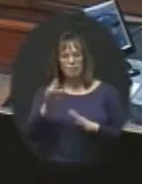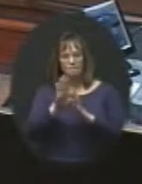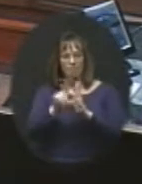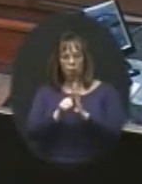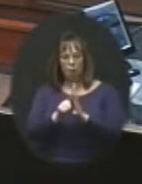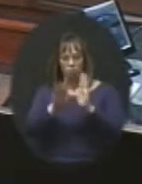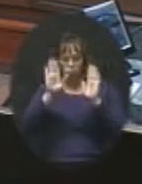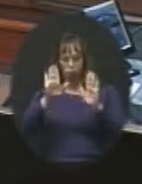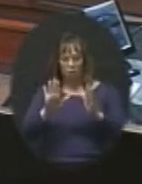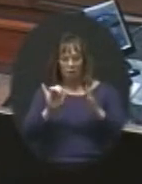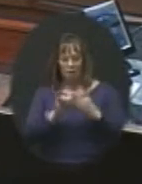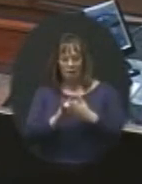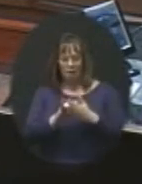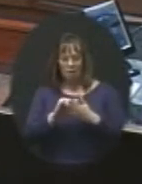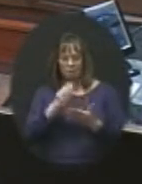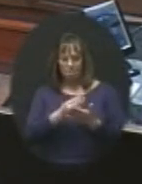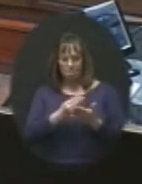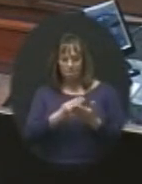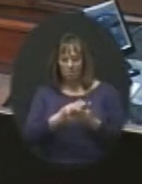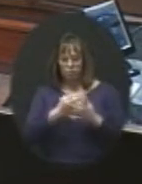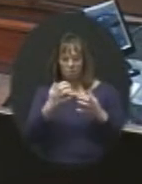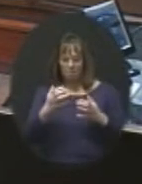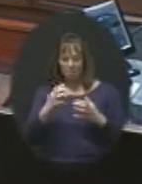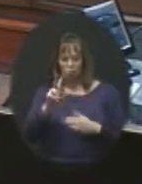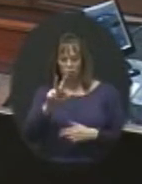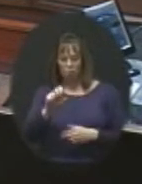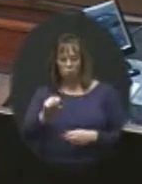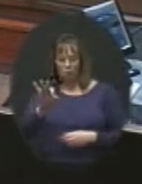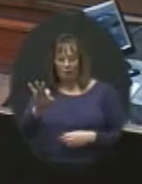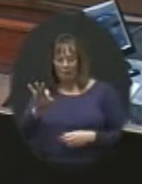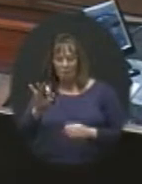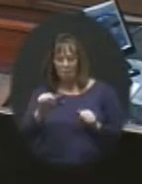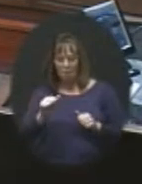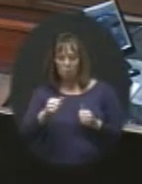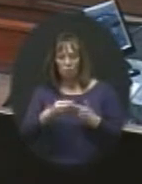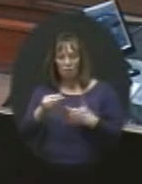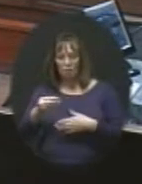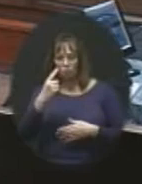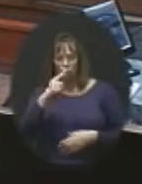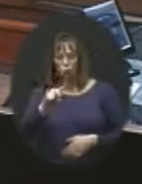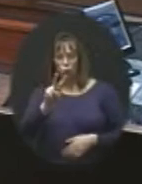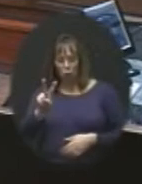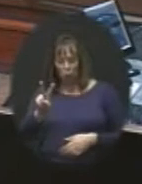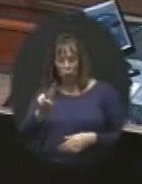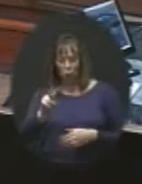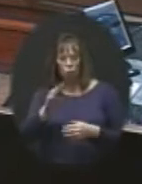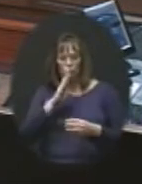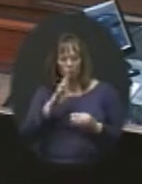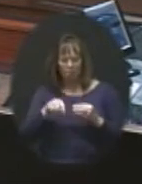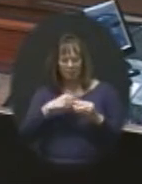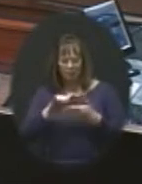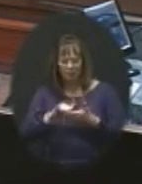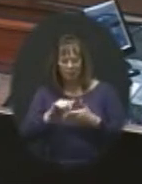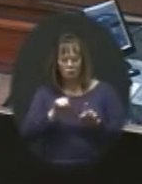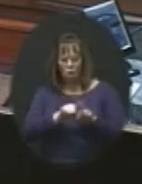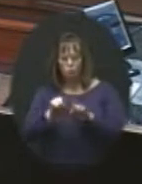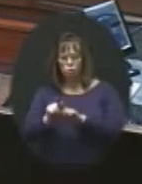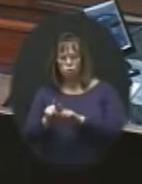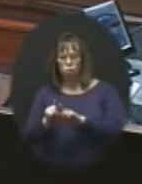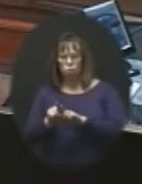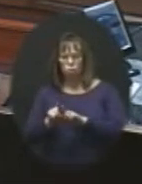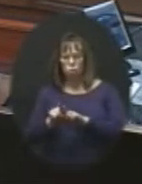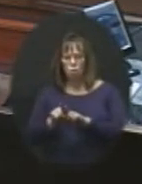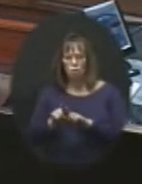mean it's great the fact that the budget amount was 3.9 and we're able to get it for two. Kind of talk through that a little bit and then also the